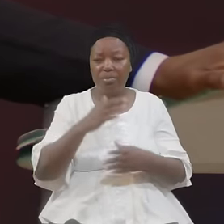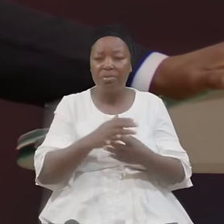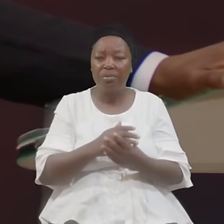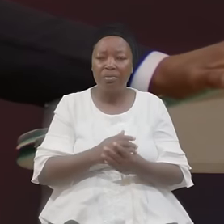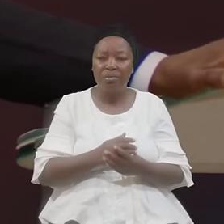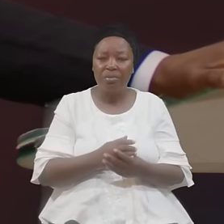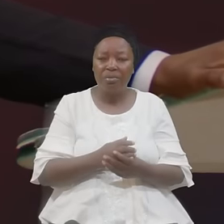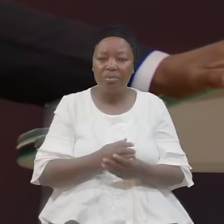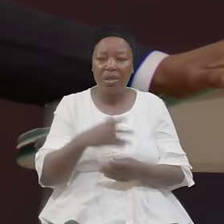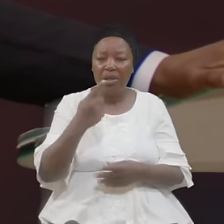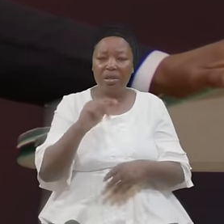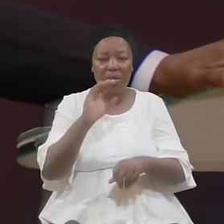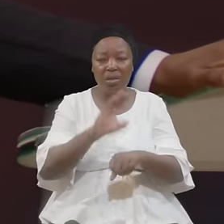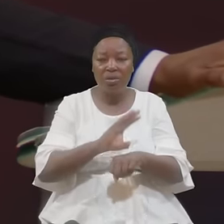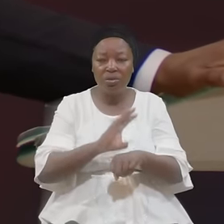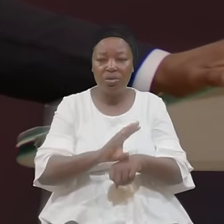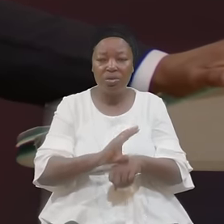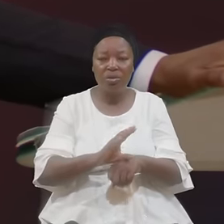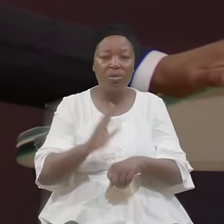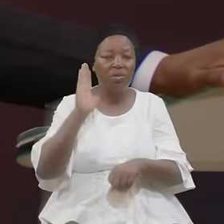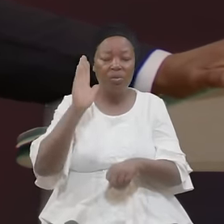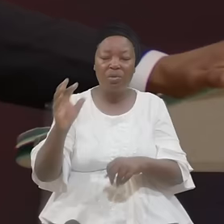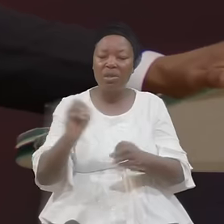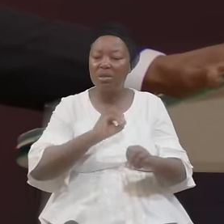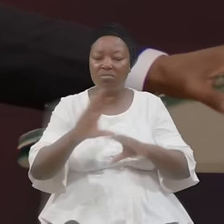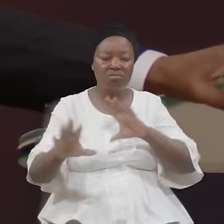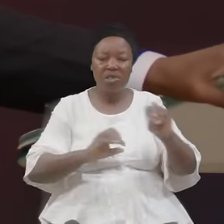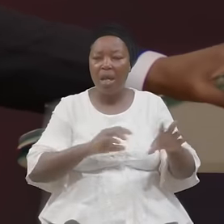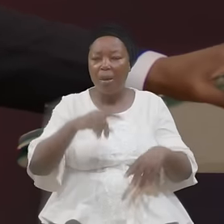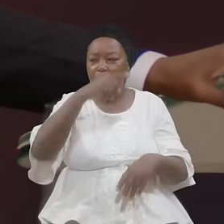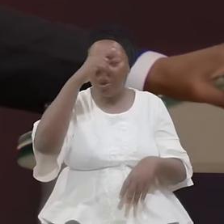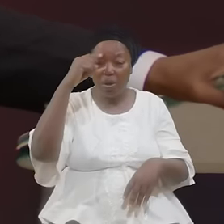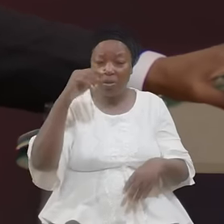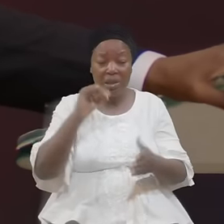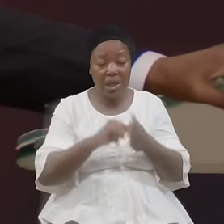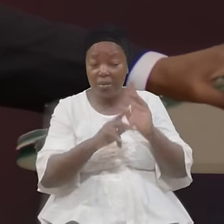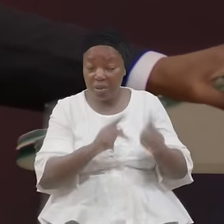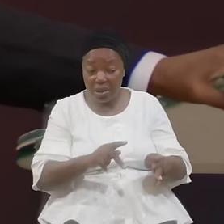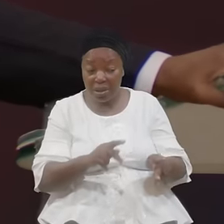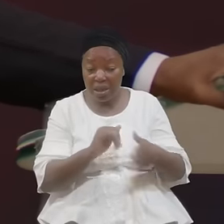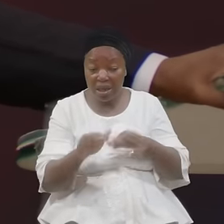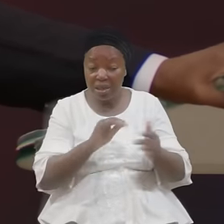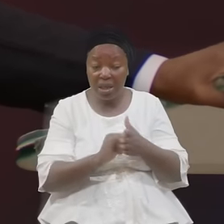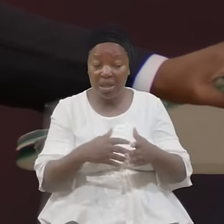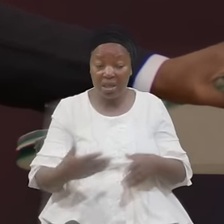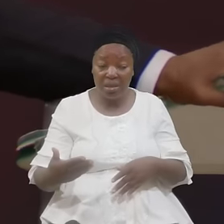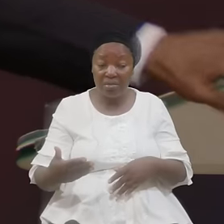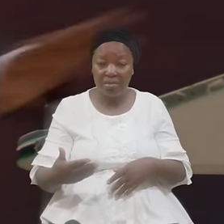The Church Will Scatter Because That Person Adidas In